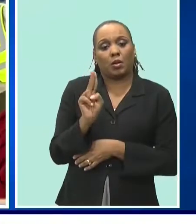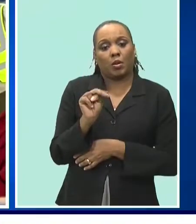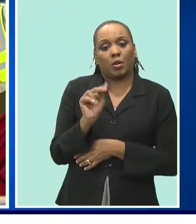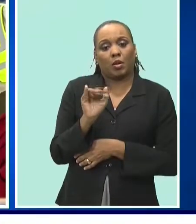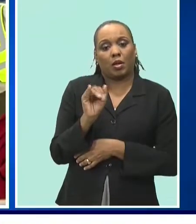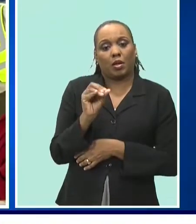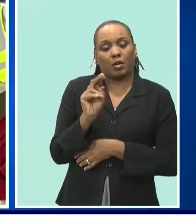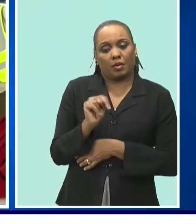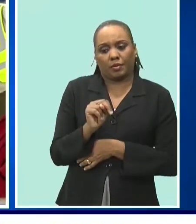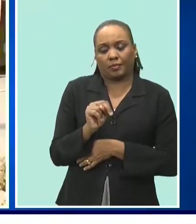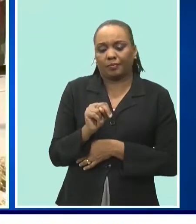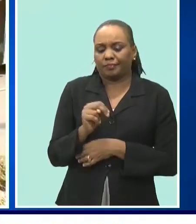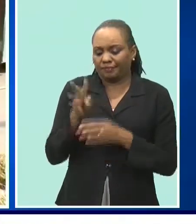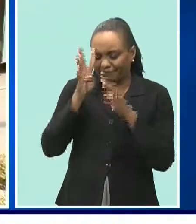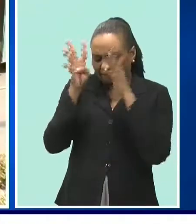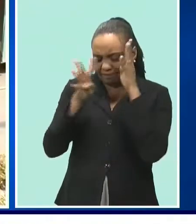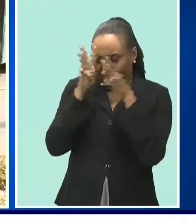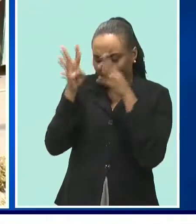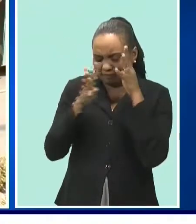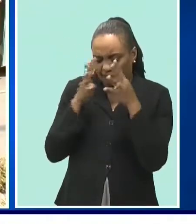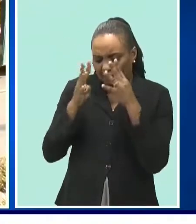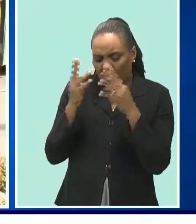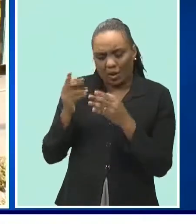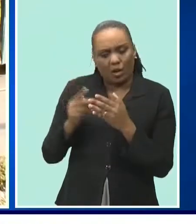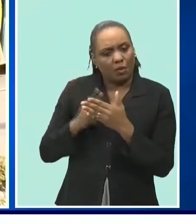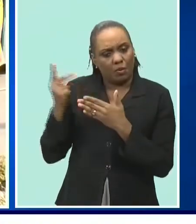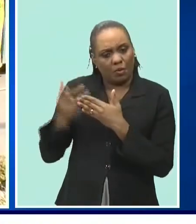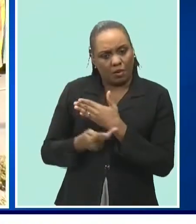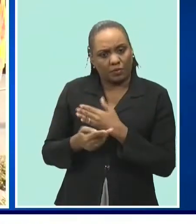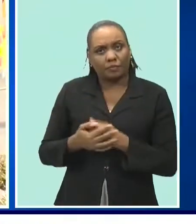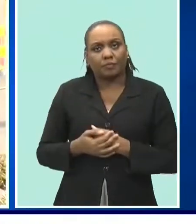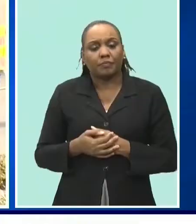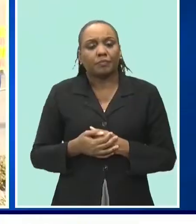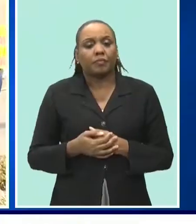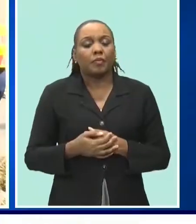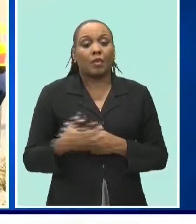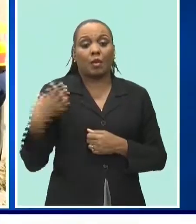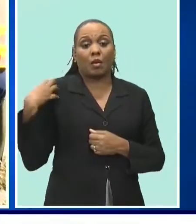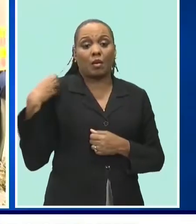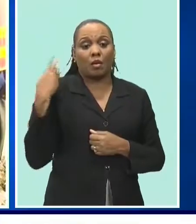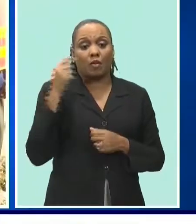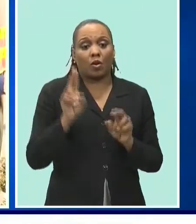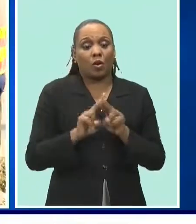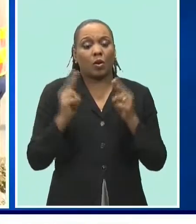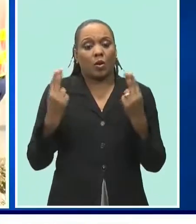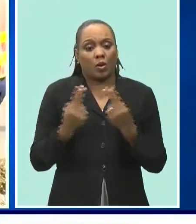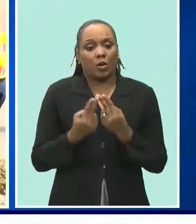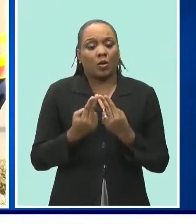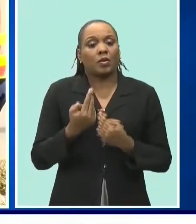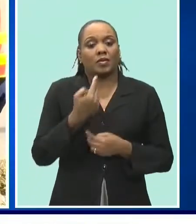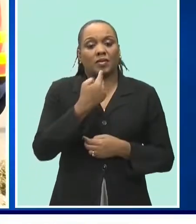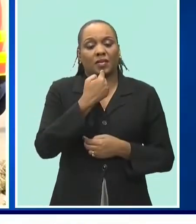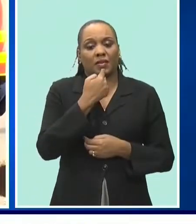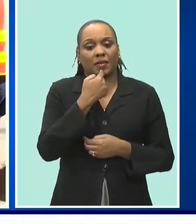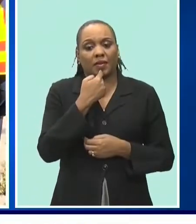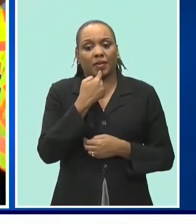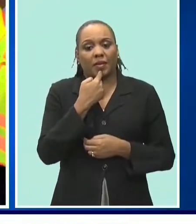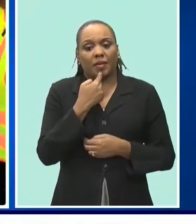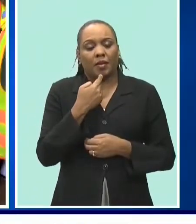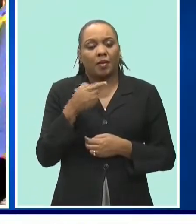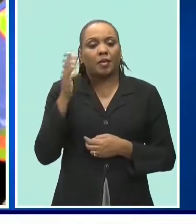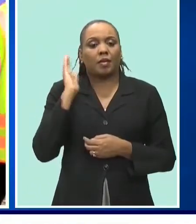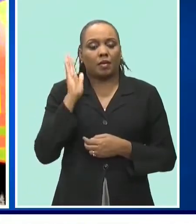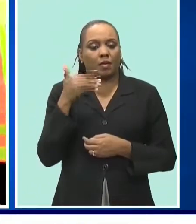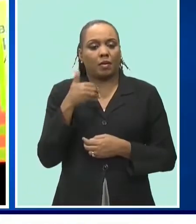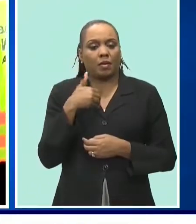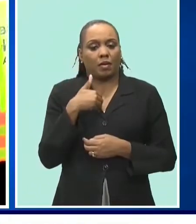conceptualize this program according to the head of the barbados workers union division at the bwa carl boyce with extended work